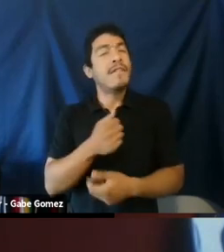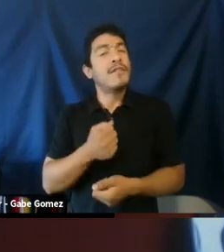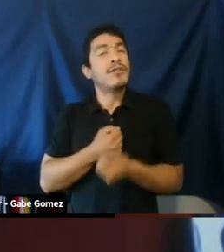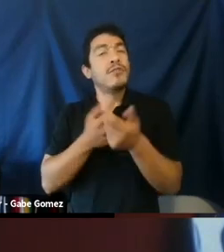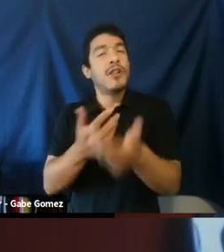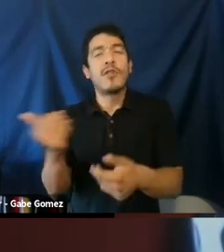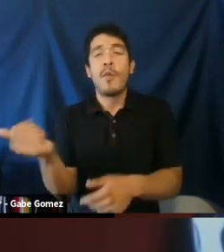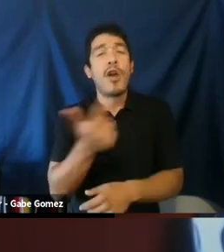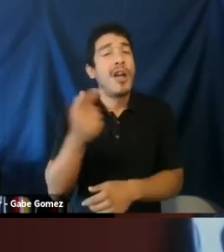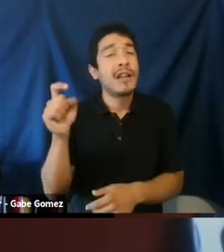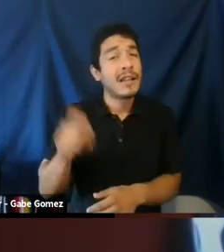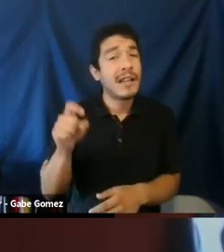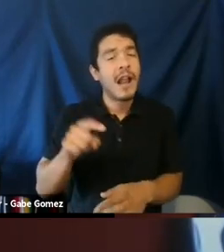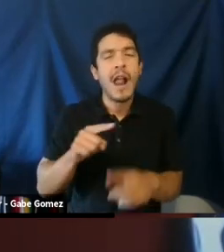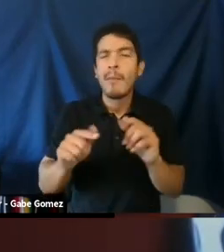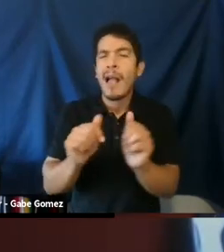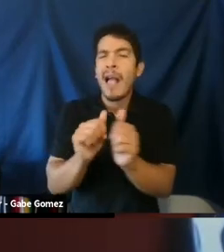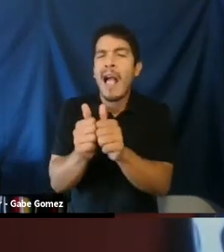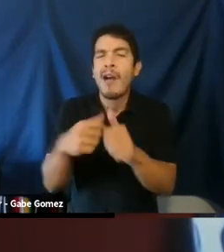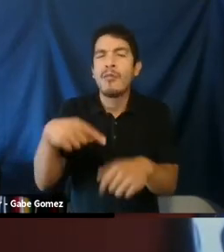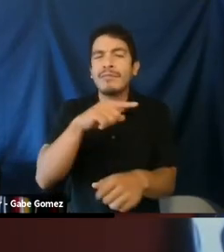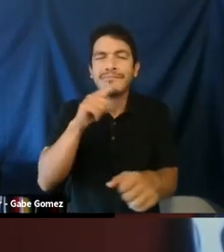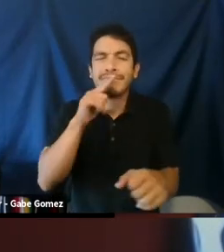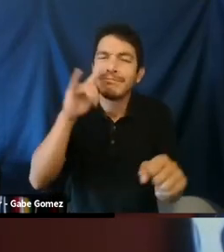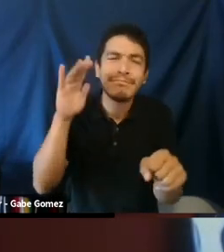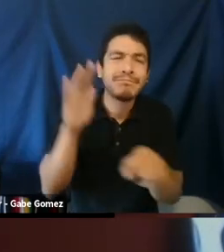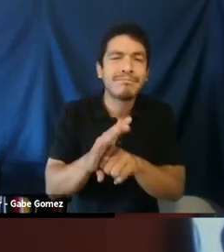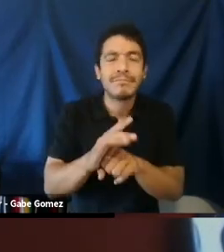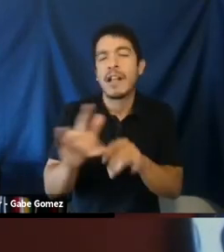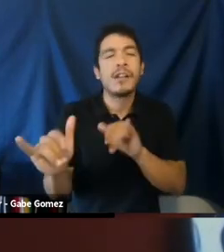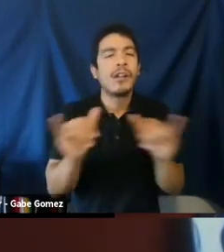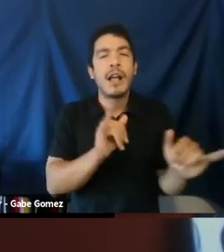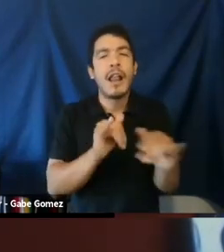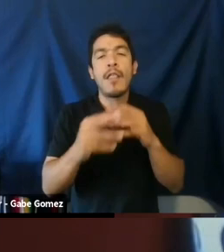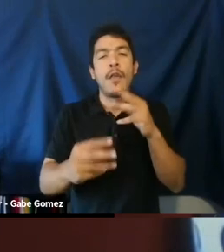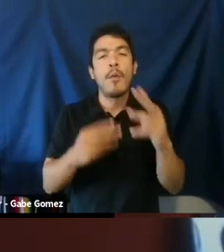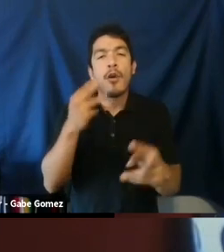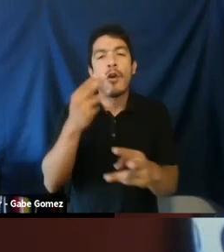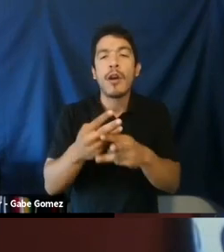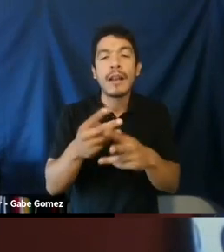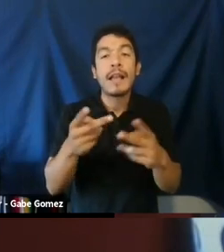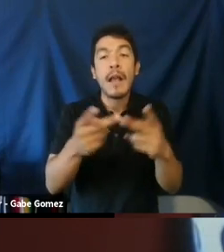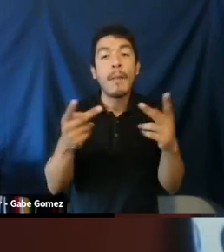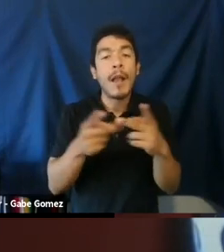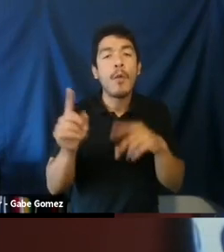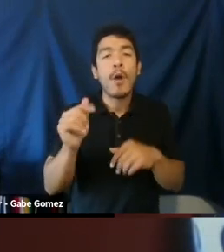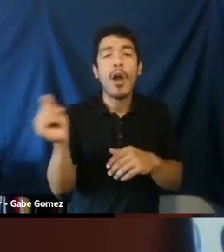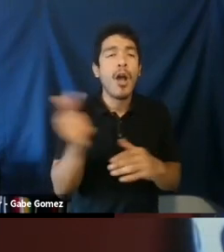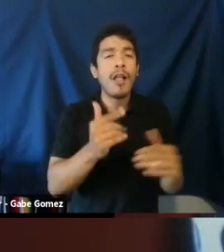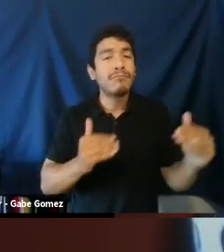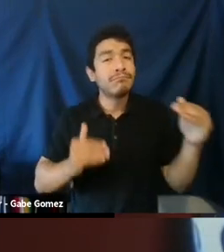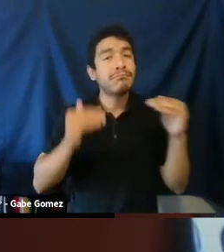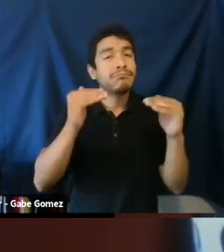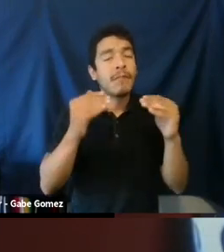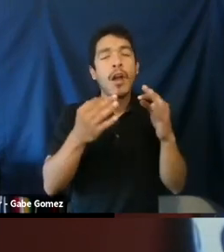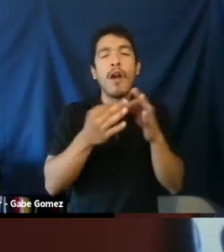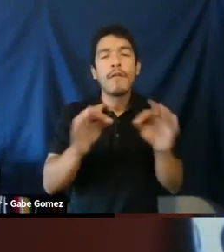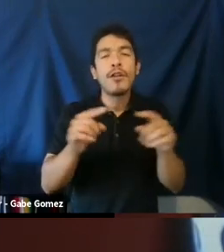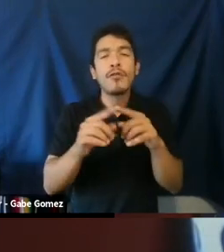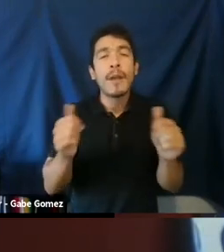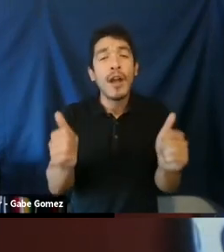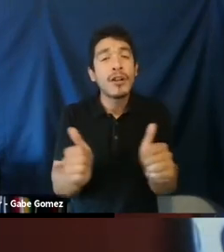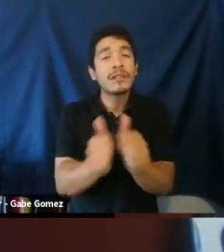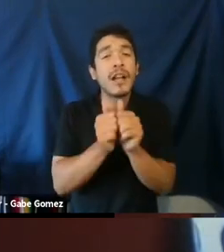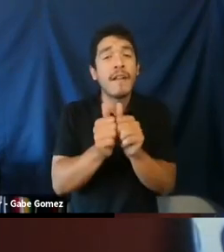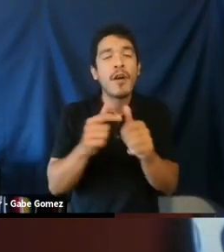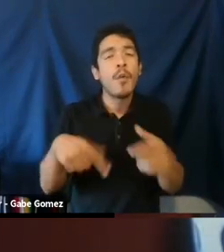connection and friendship and camaraderie and self expression that all of us need. But how do we ensure that, like the rest of the